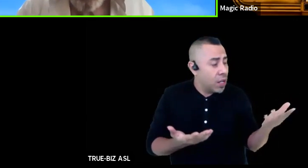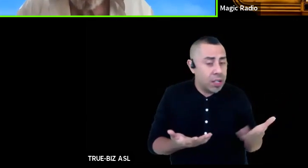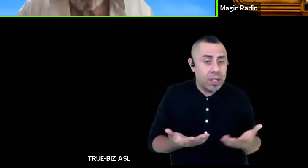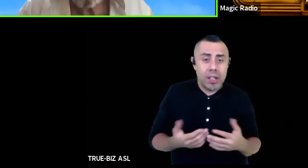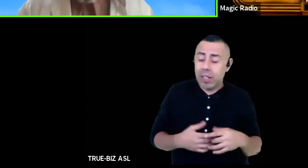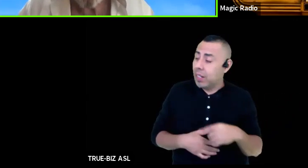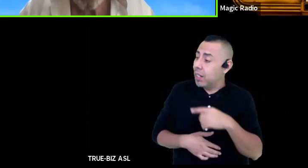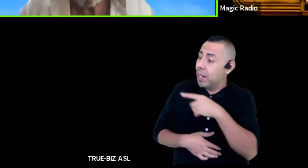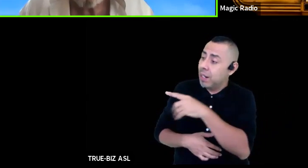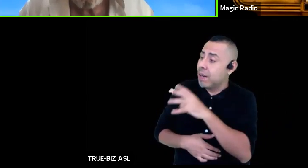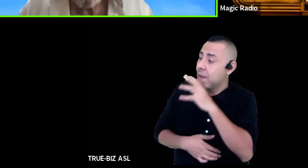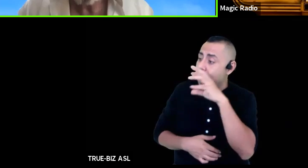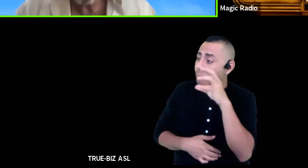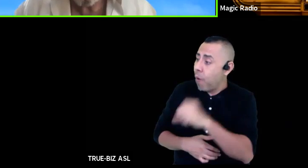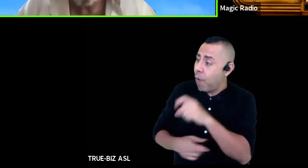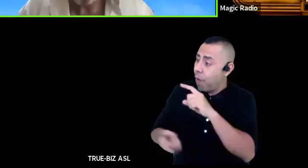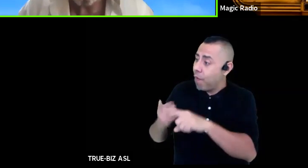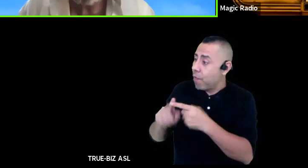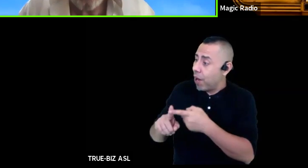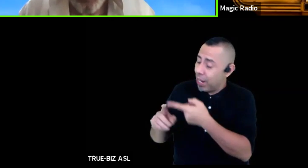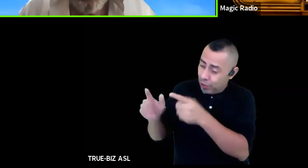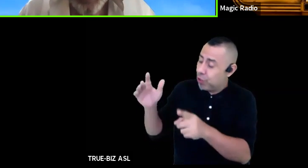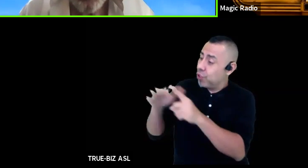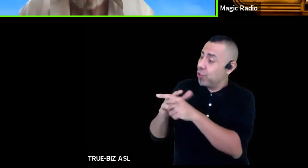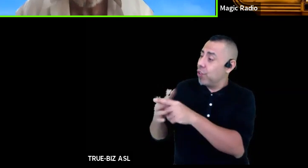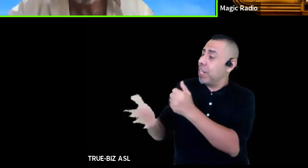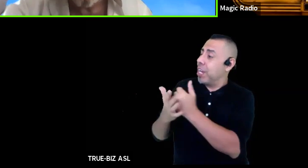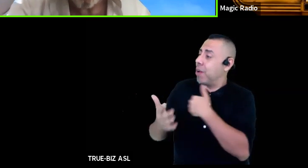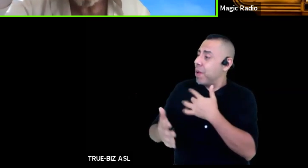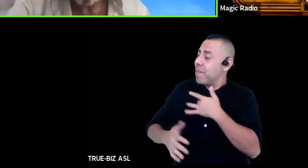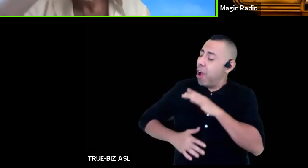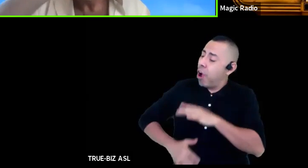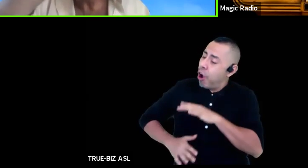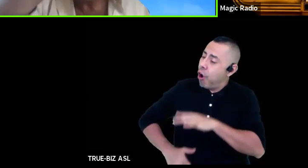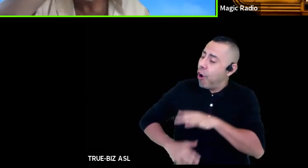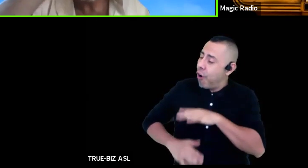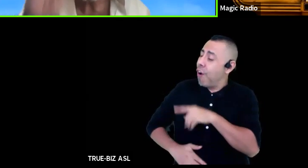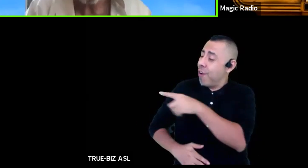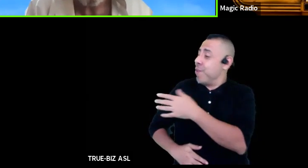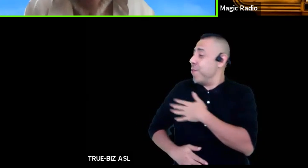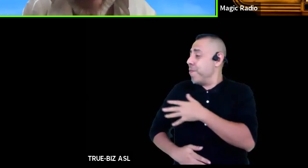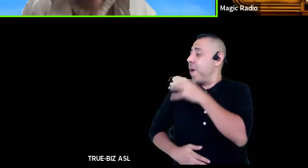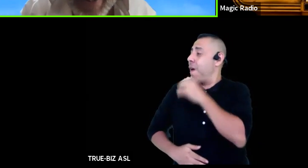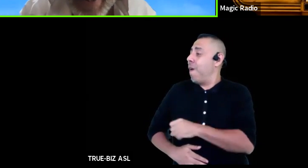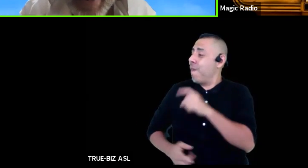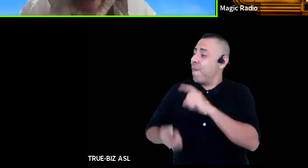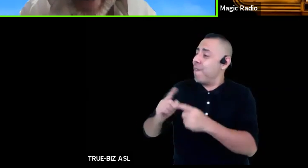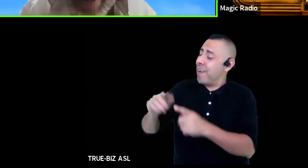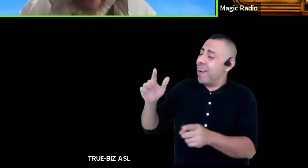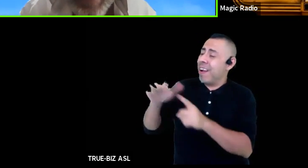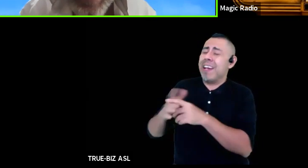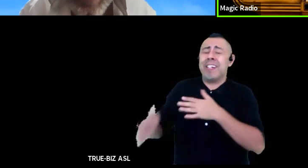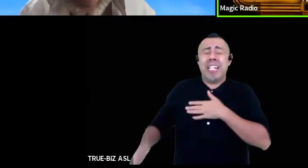you're an old friend you've come to keep me company oh my god my god what's your name?